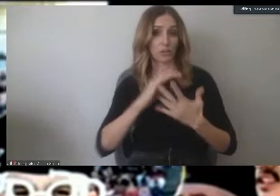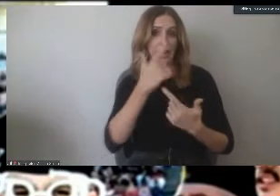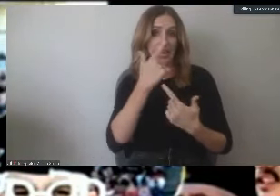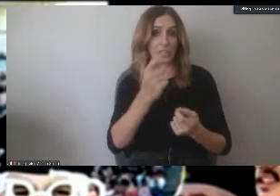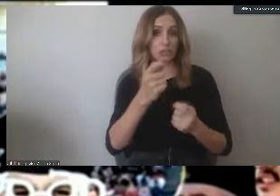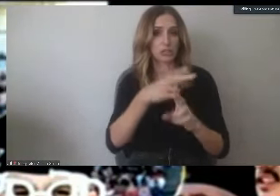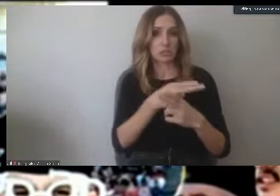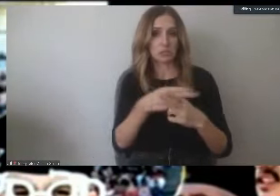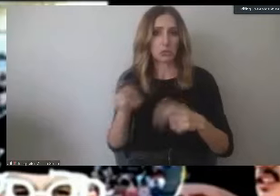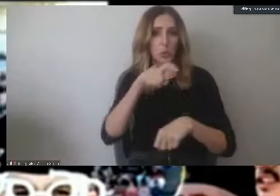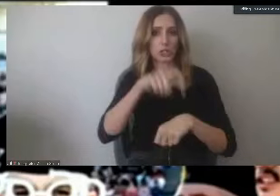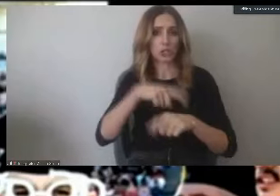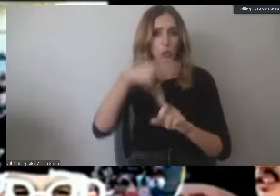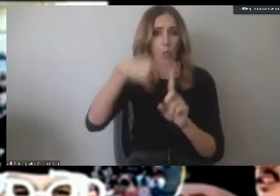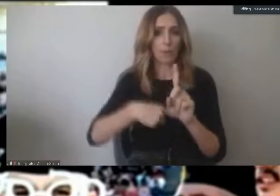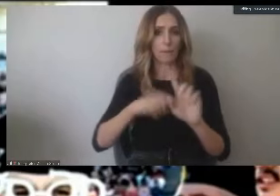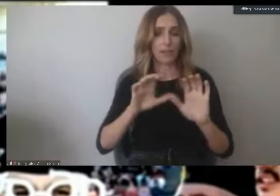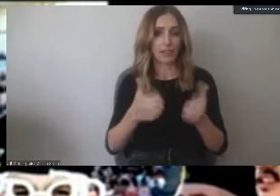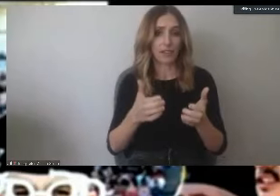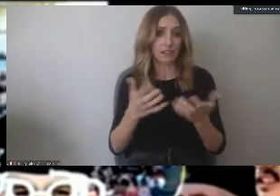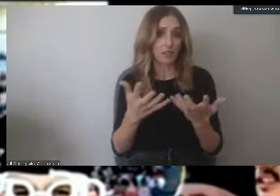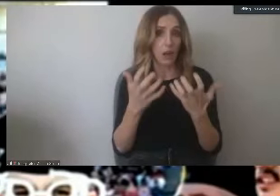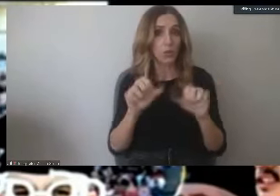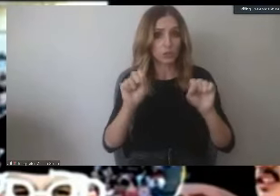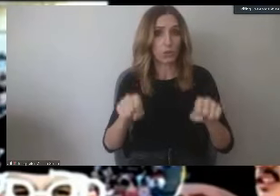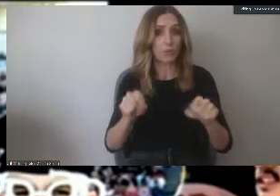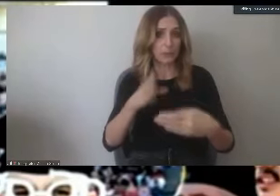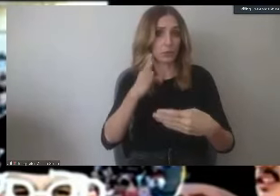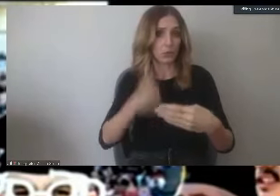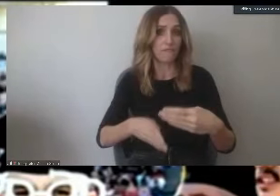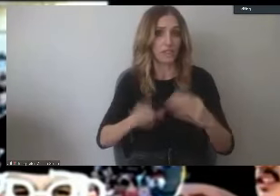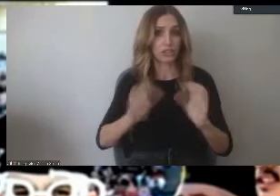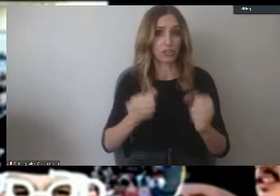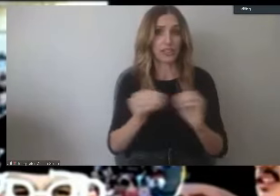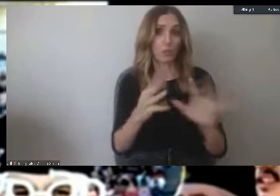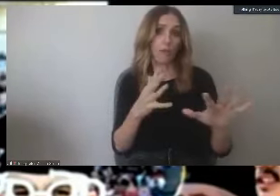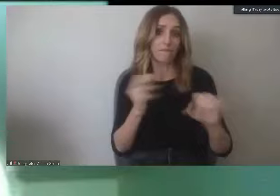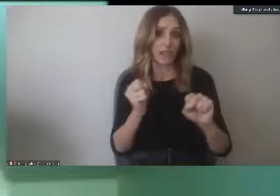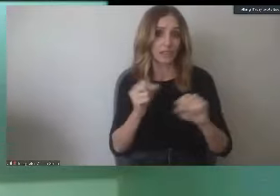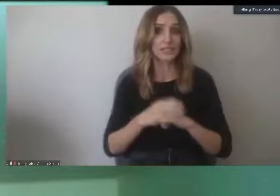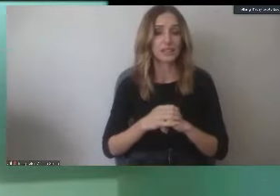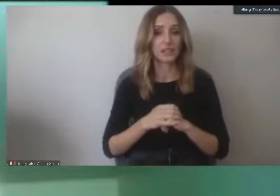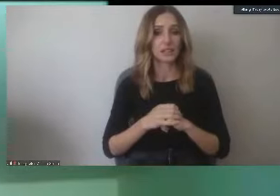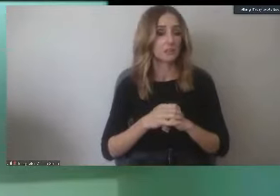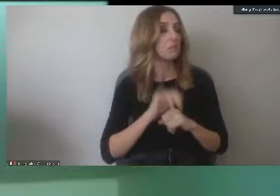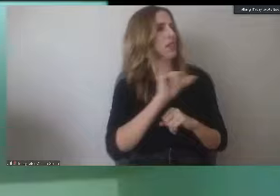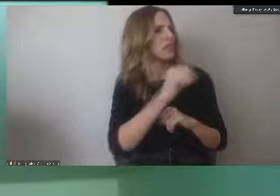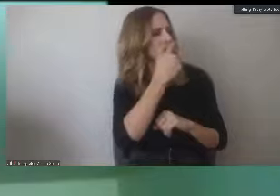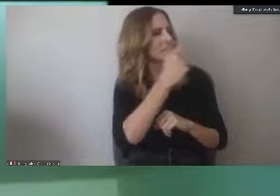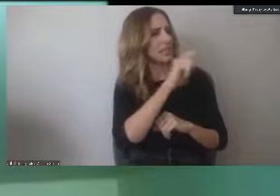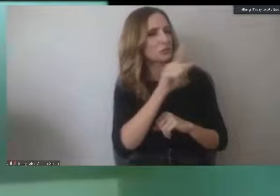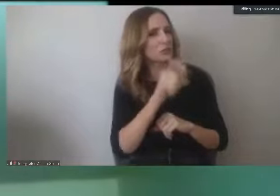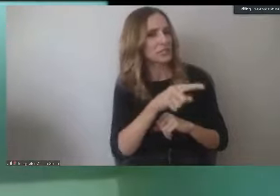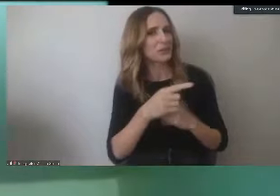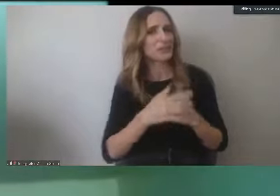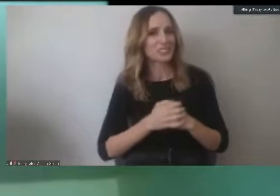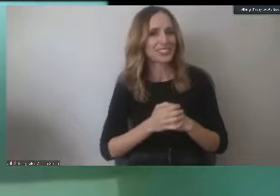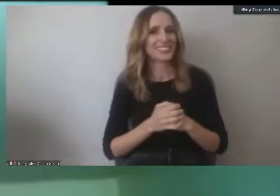classes. I would like the opportunity to complete courses more quickly. That was a very interesting question.